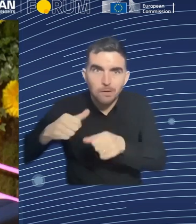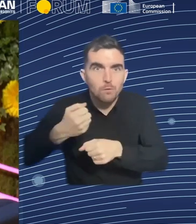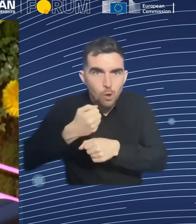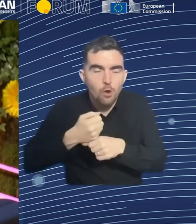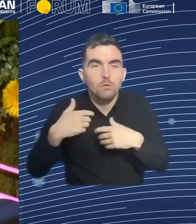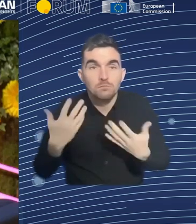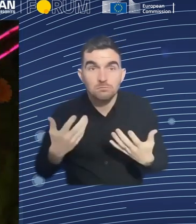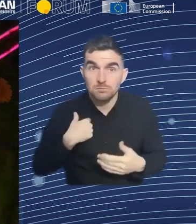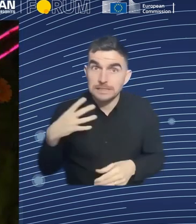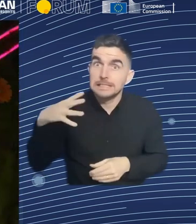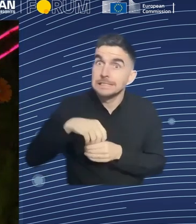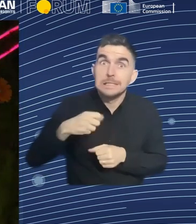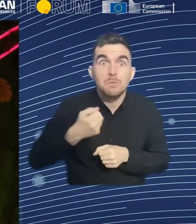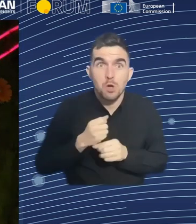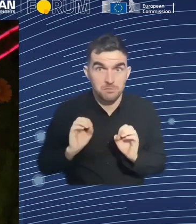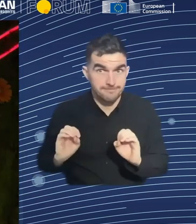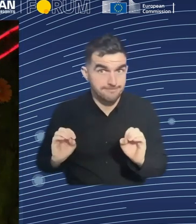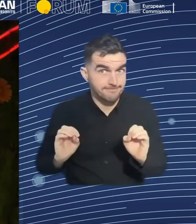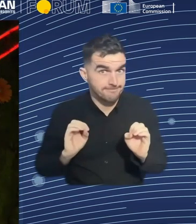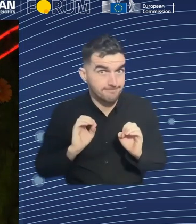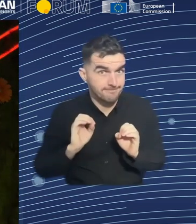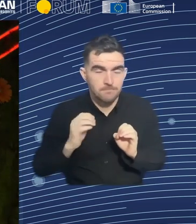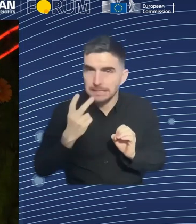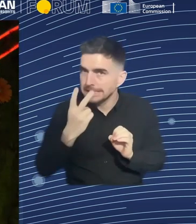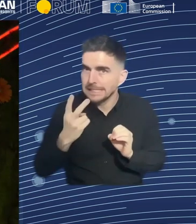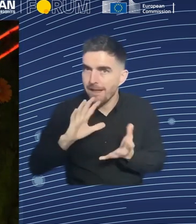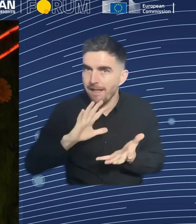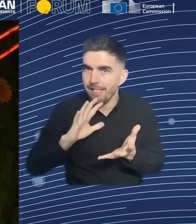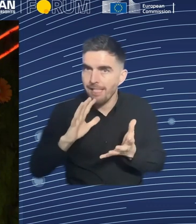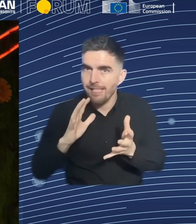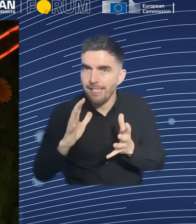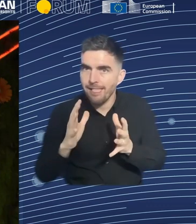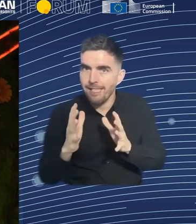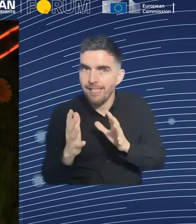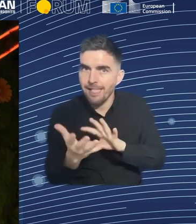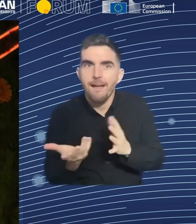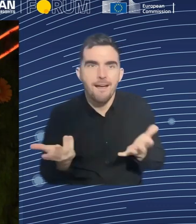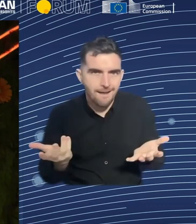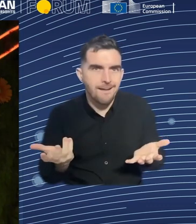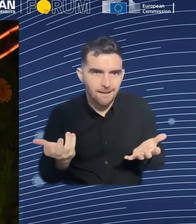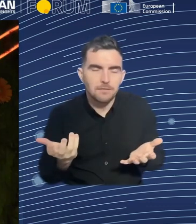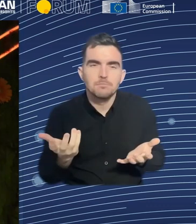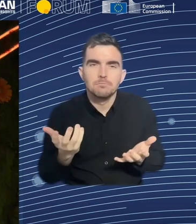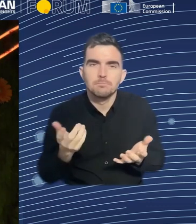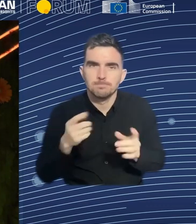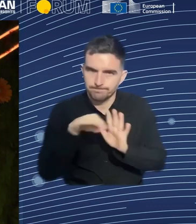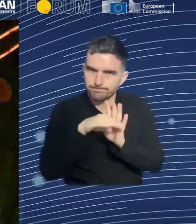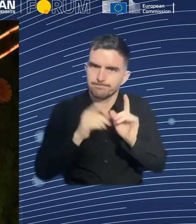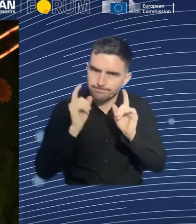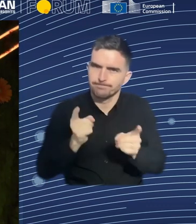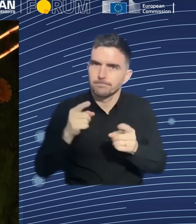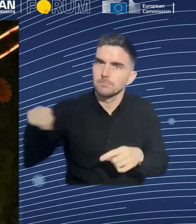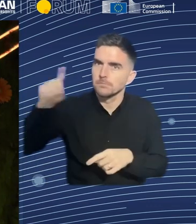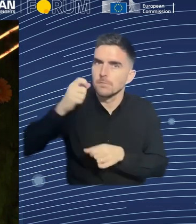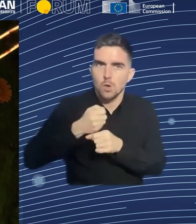an annual training program for their staff. So they have to demonstrate quite clearly that they are providing